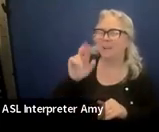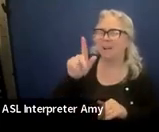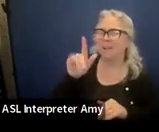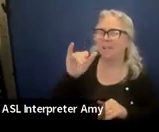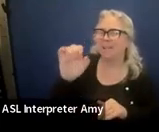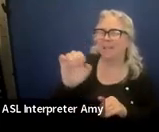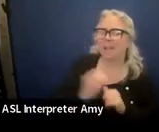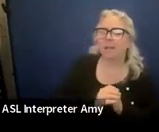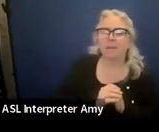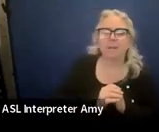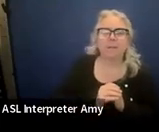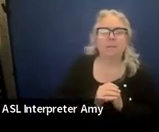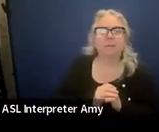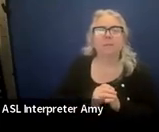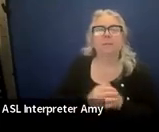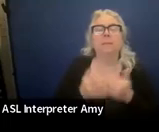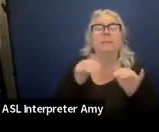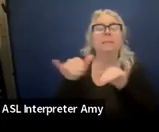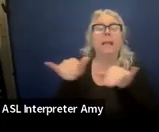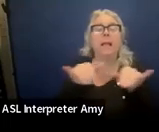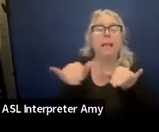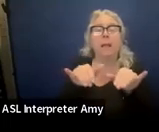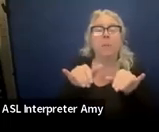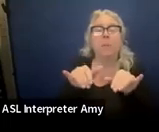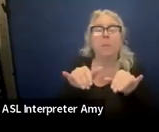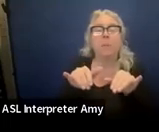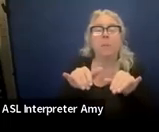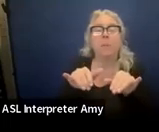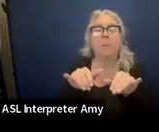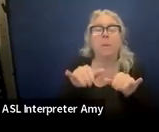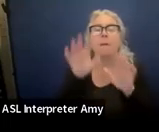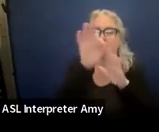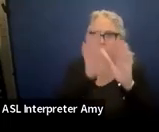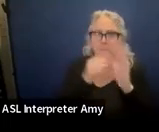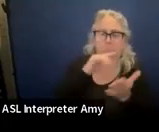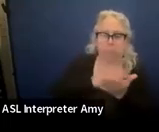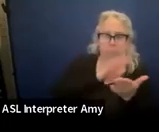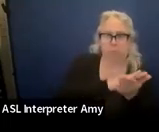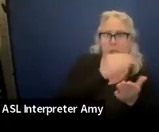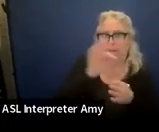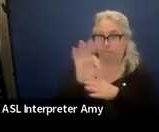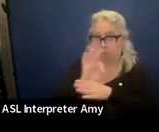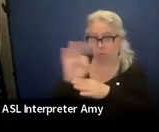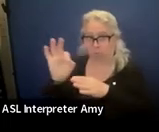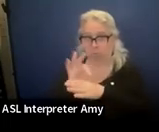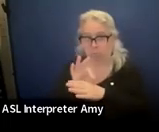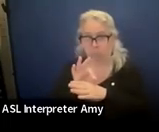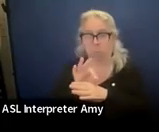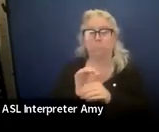All right. So same format for academic and functional.